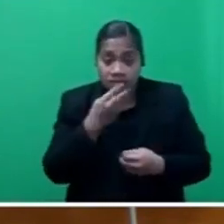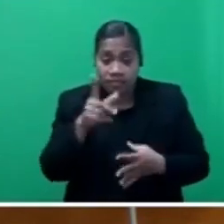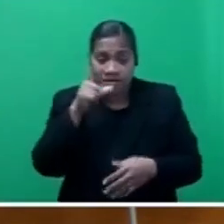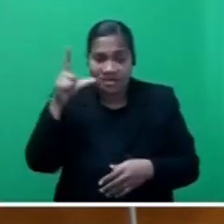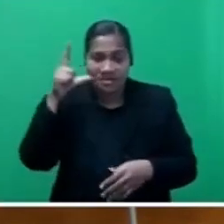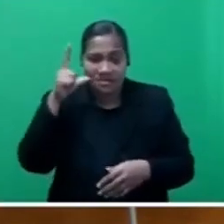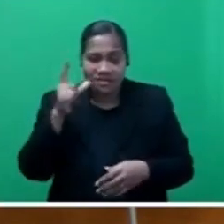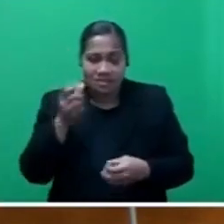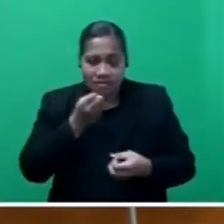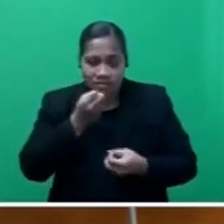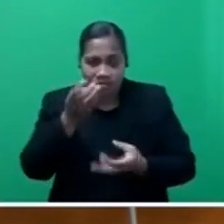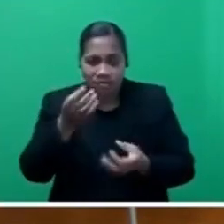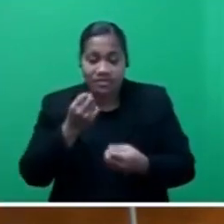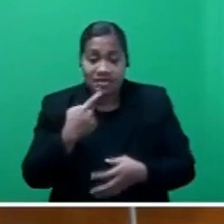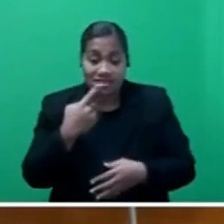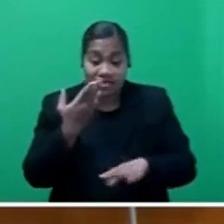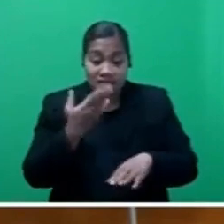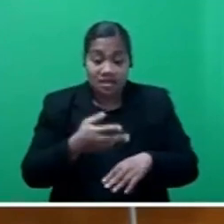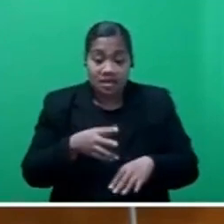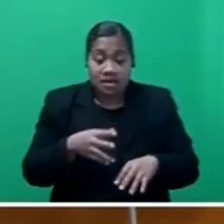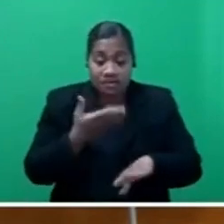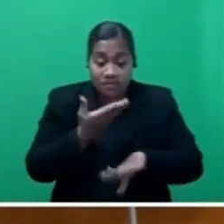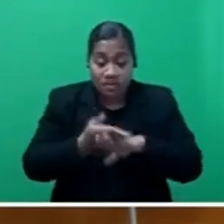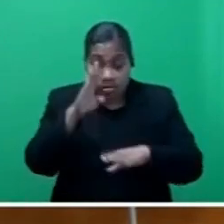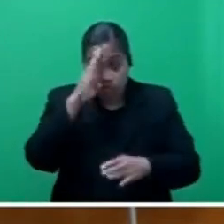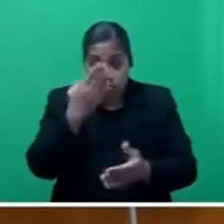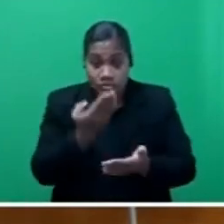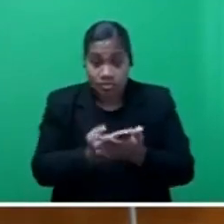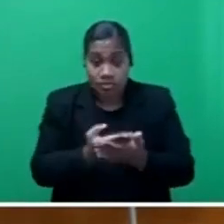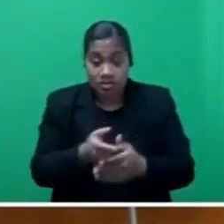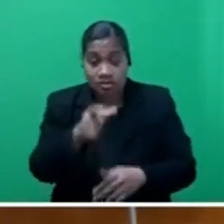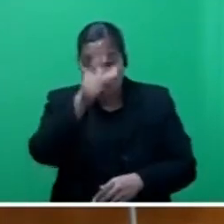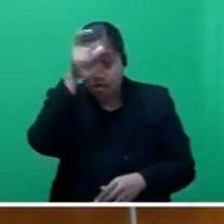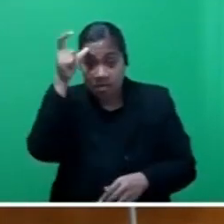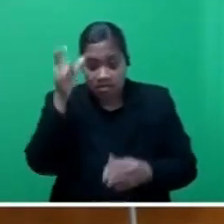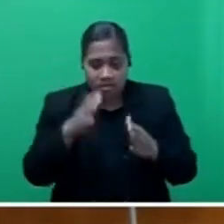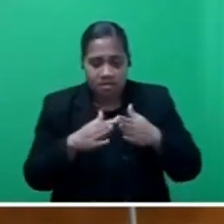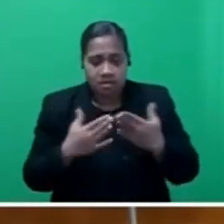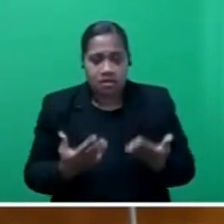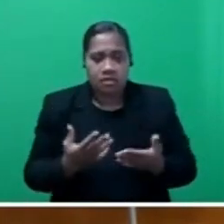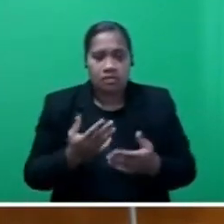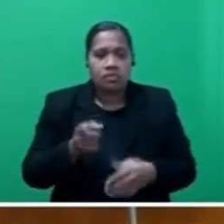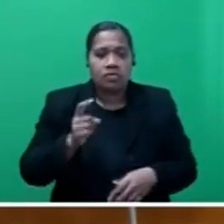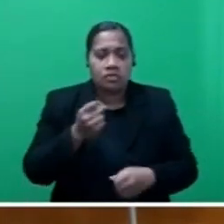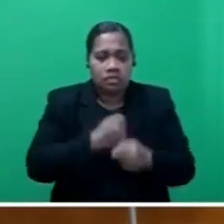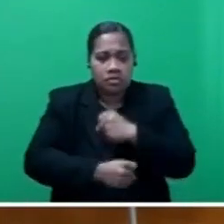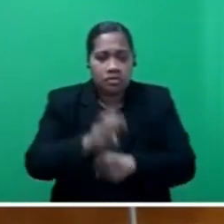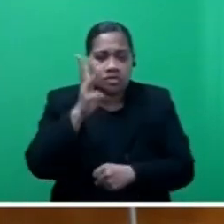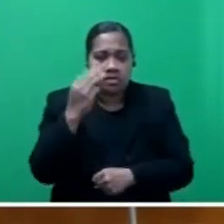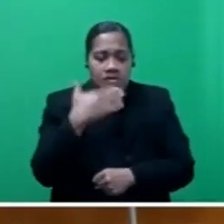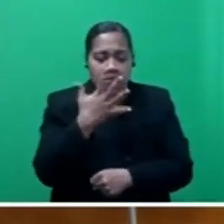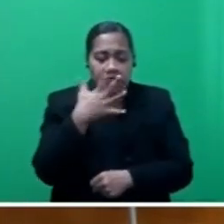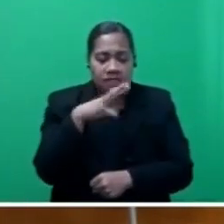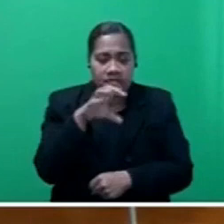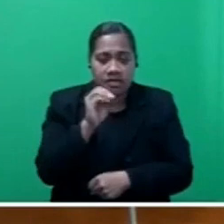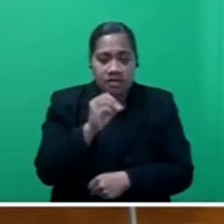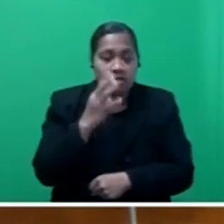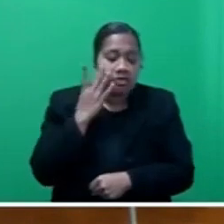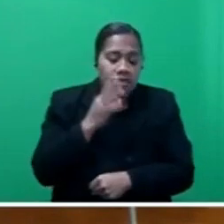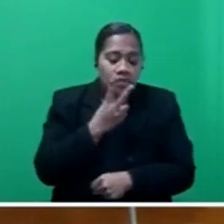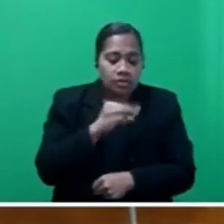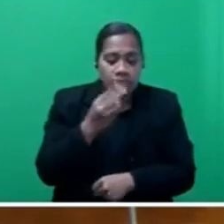he is saying that the recruitment of new students, student nurses will now be 350 for 2022